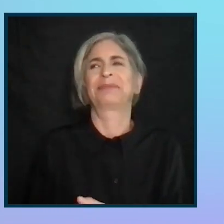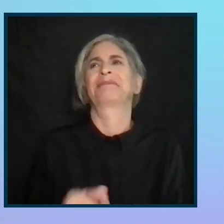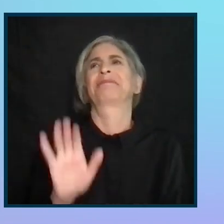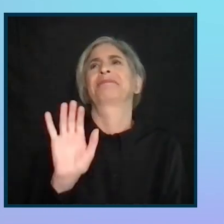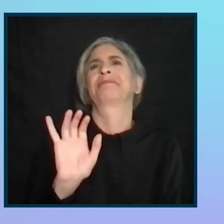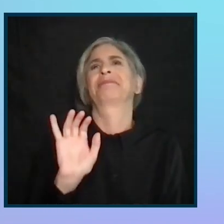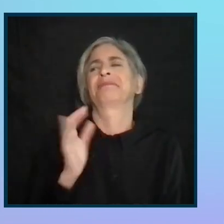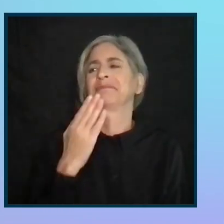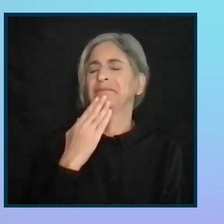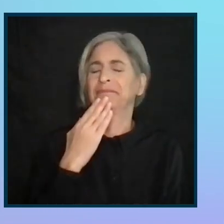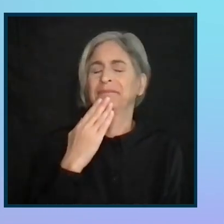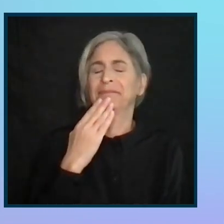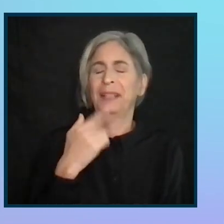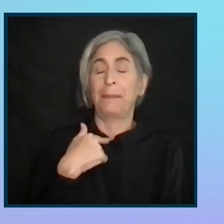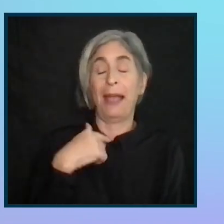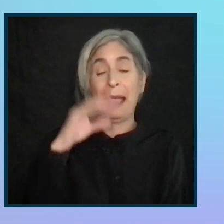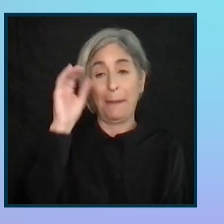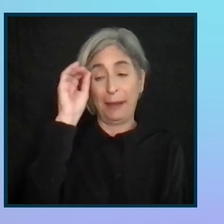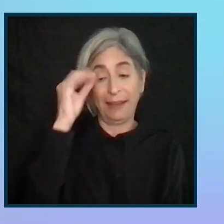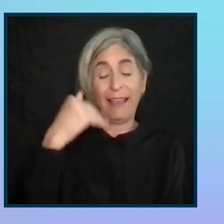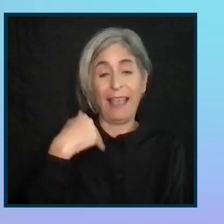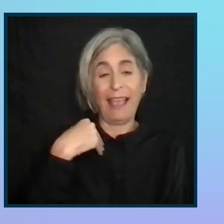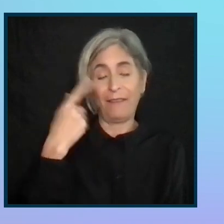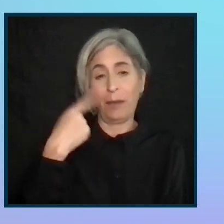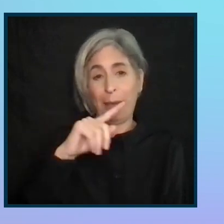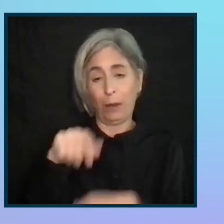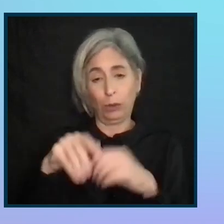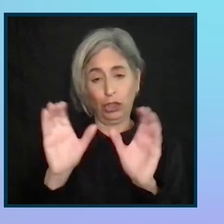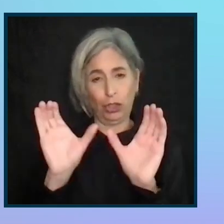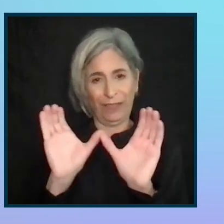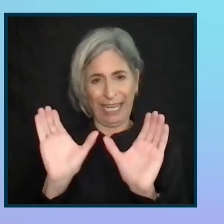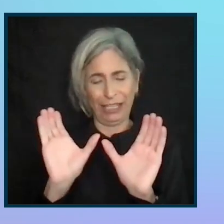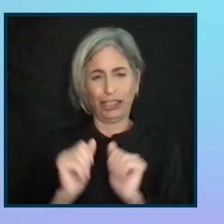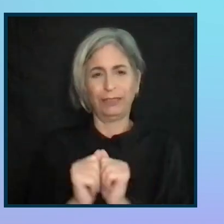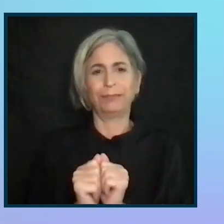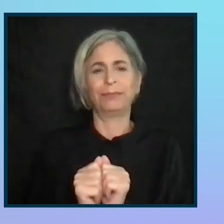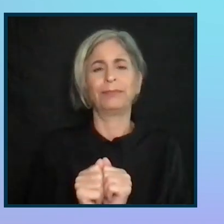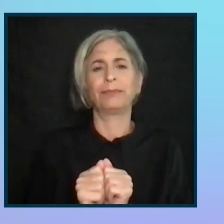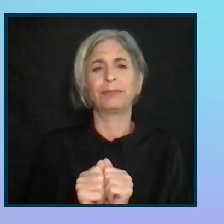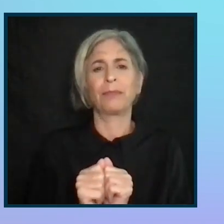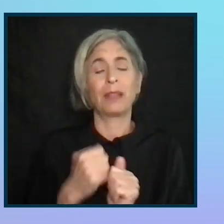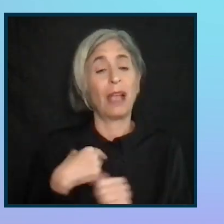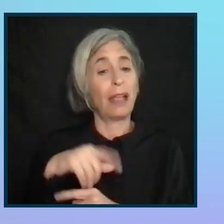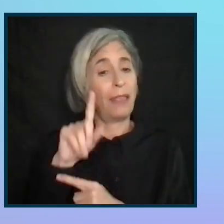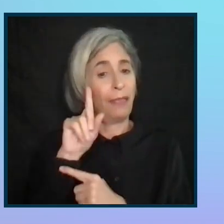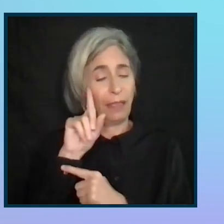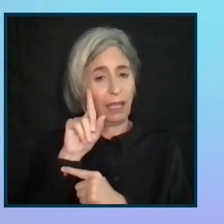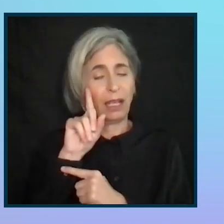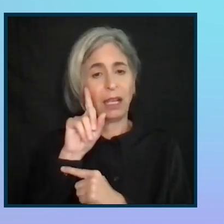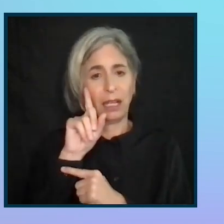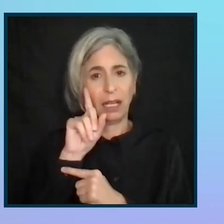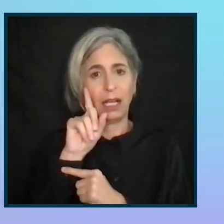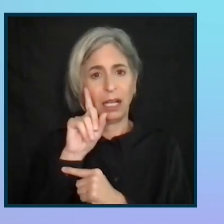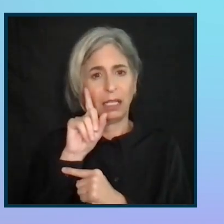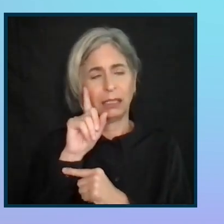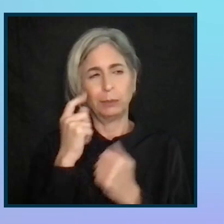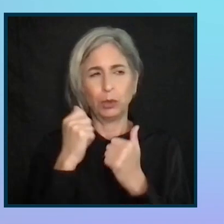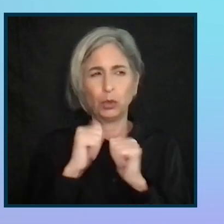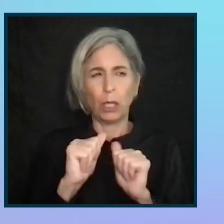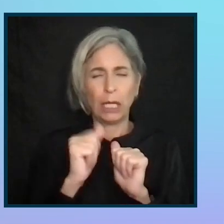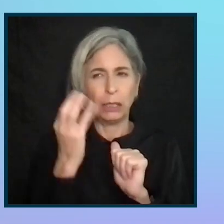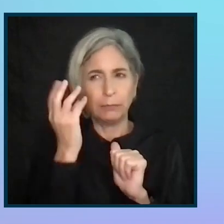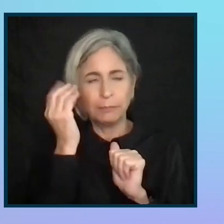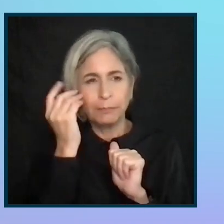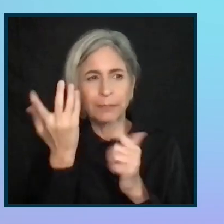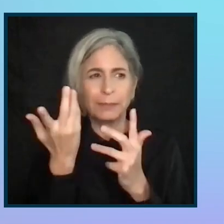I have my opinions on certification. I think, I'll try and be